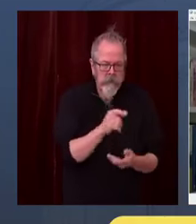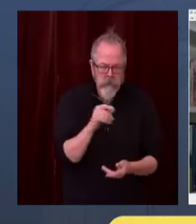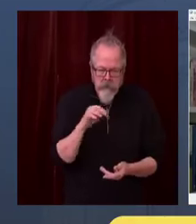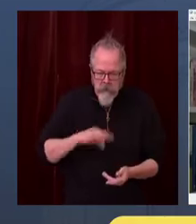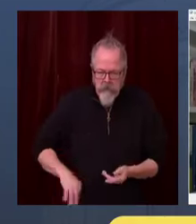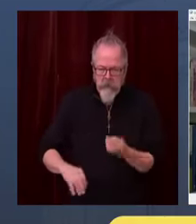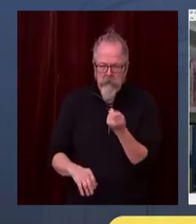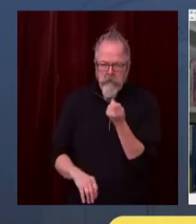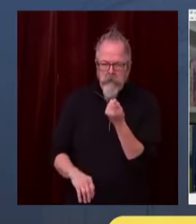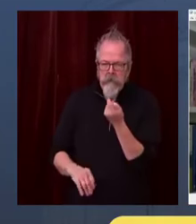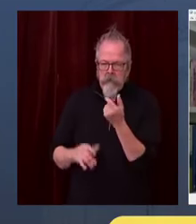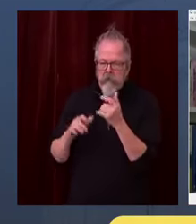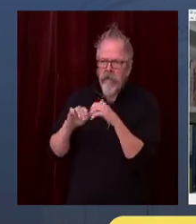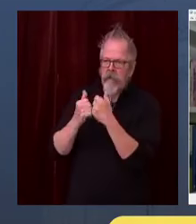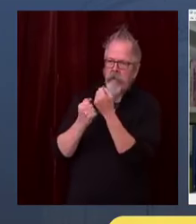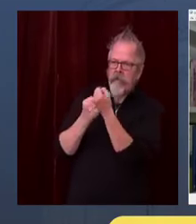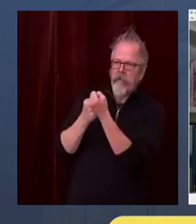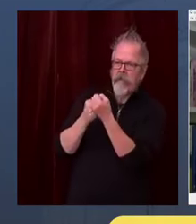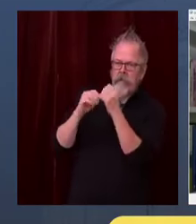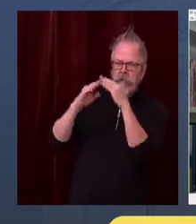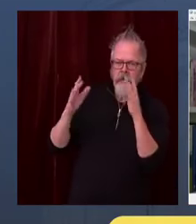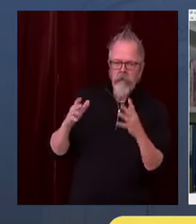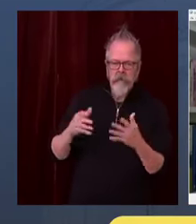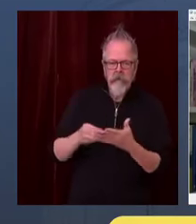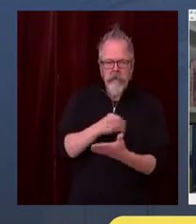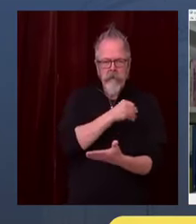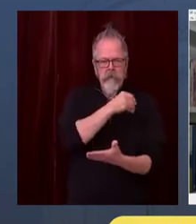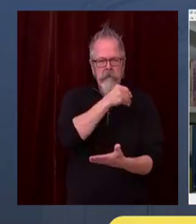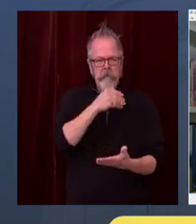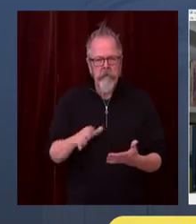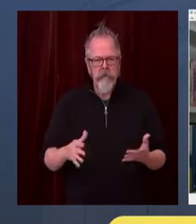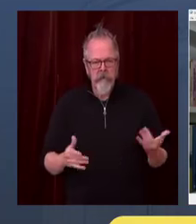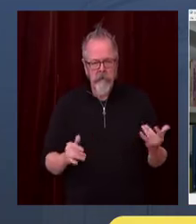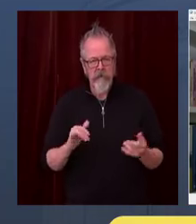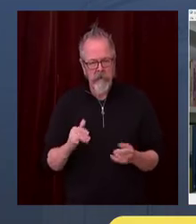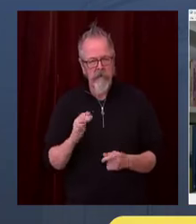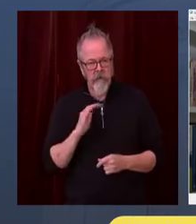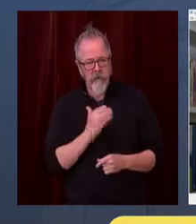to hear about the additional aid that the governor has just announced.